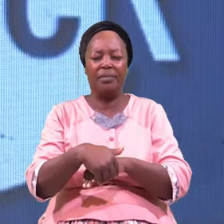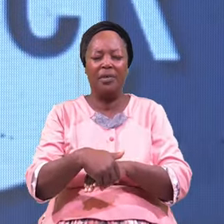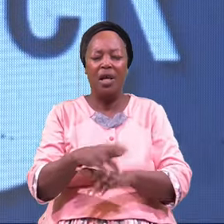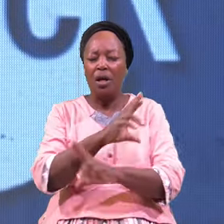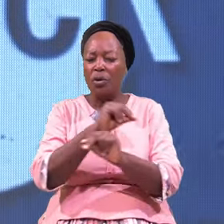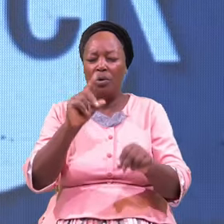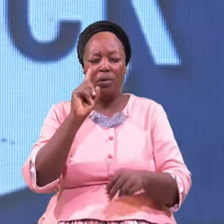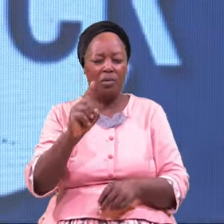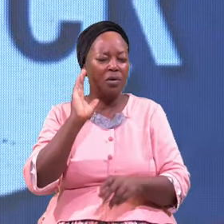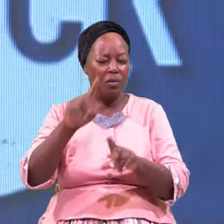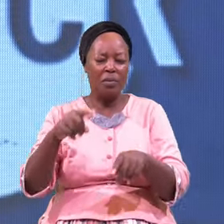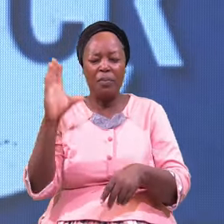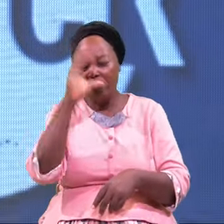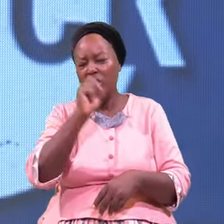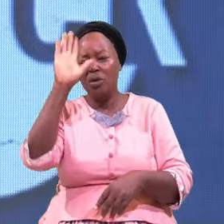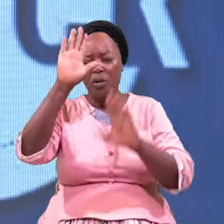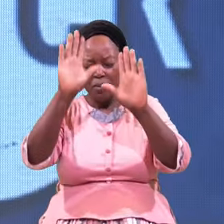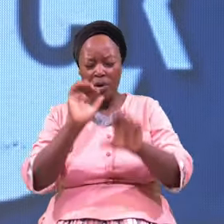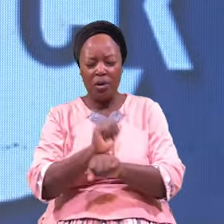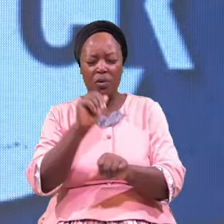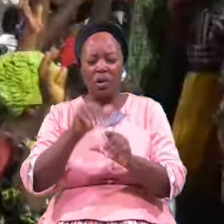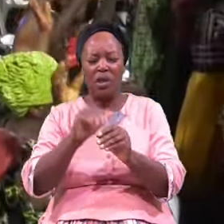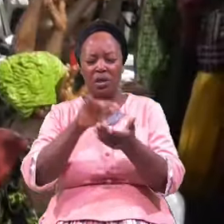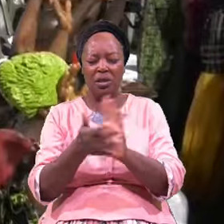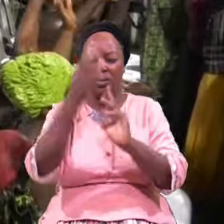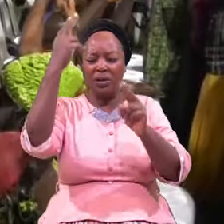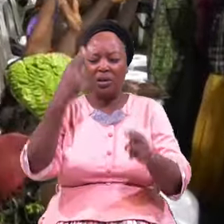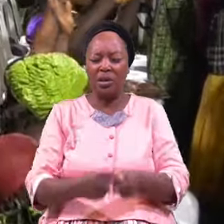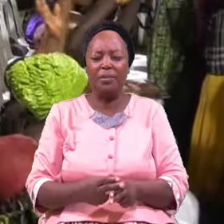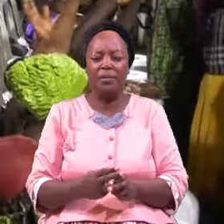will miss your miracle in Jesus name